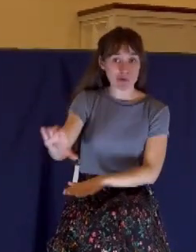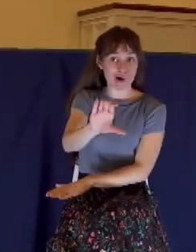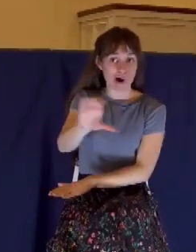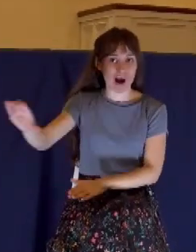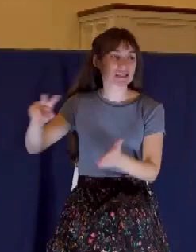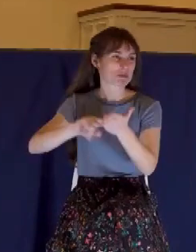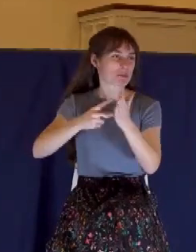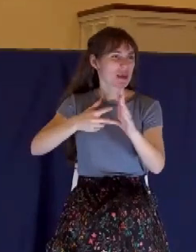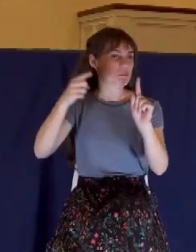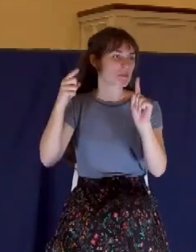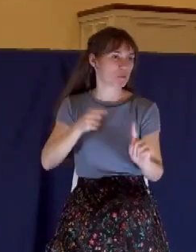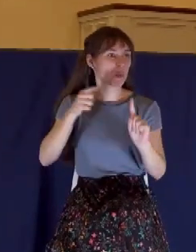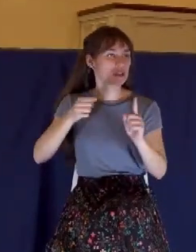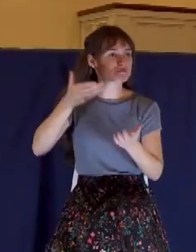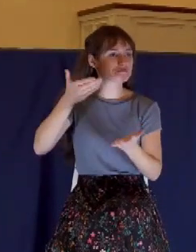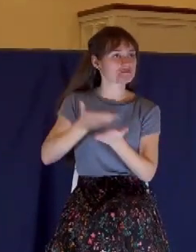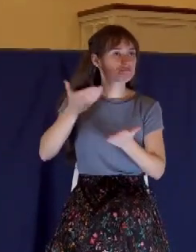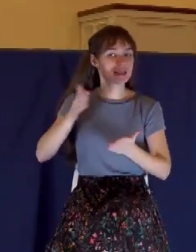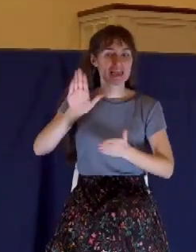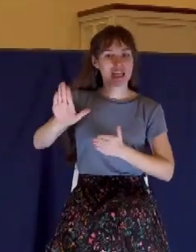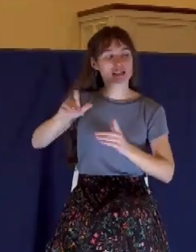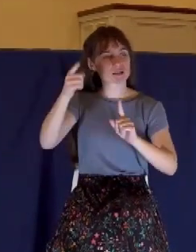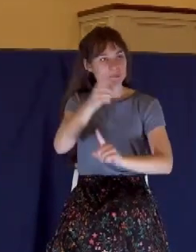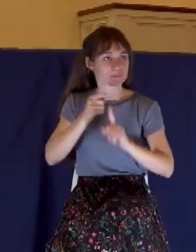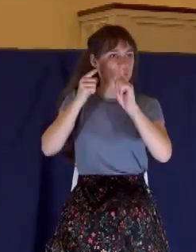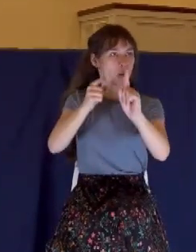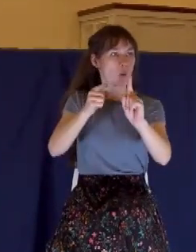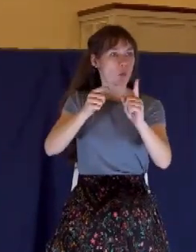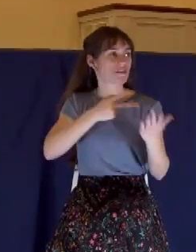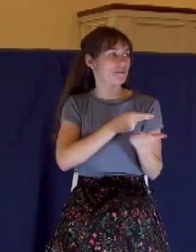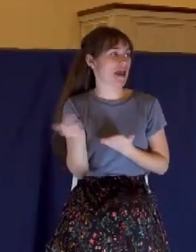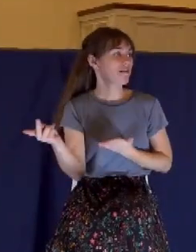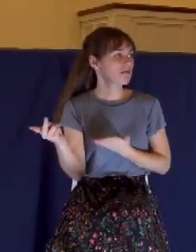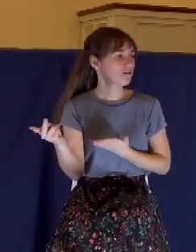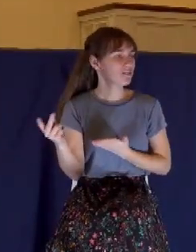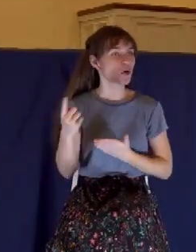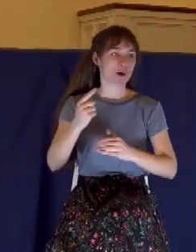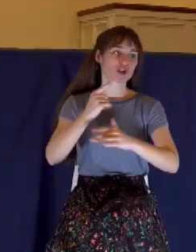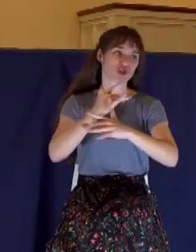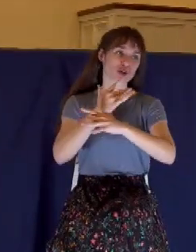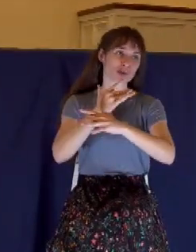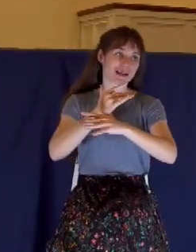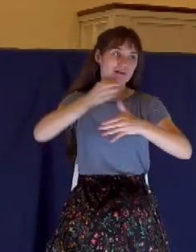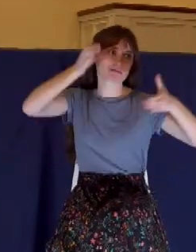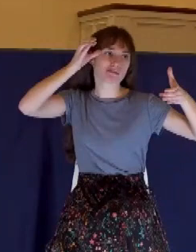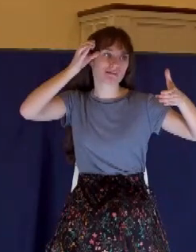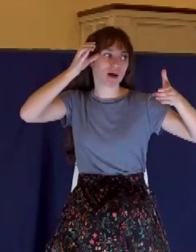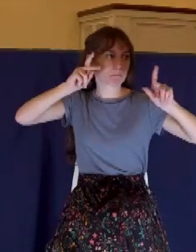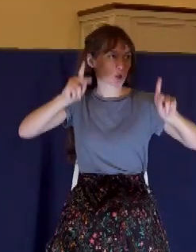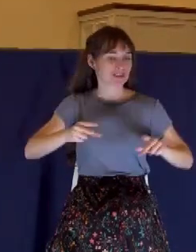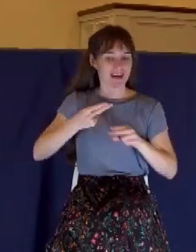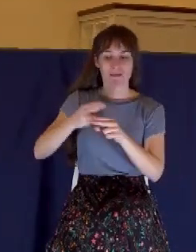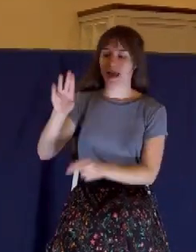theory that was brought into being by a German scholar named Albert Schweitzer.